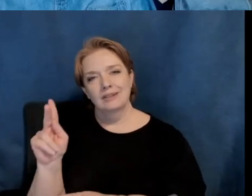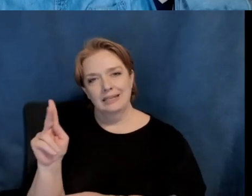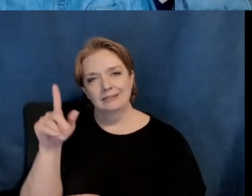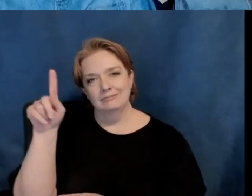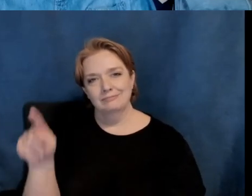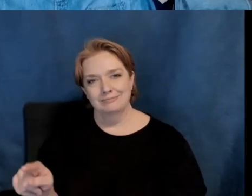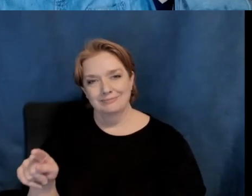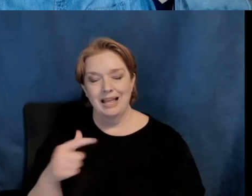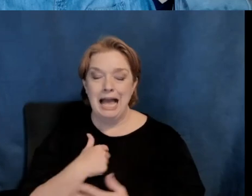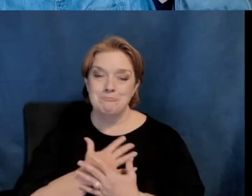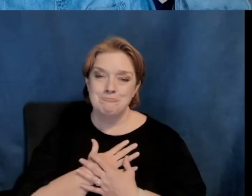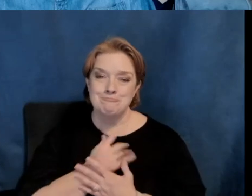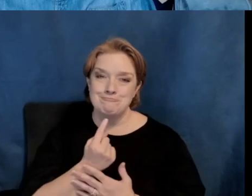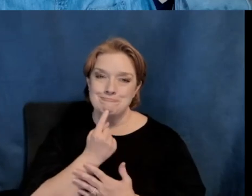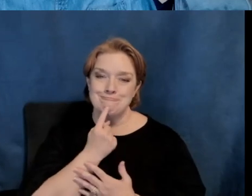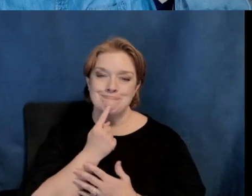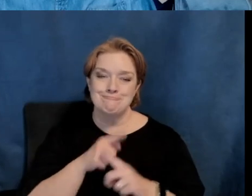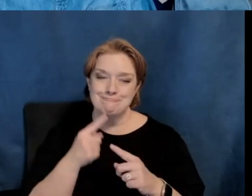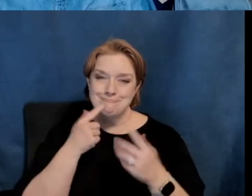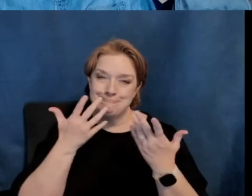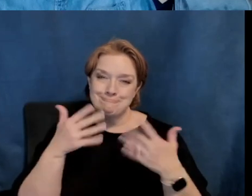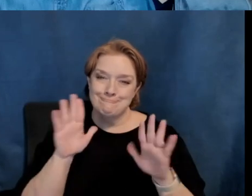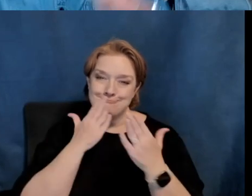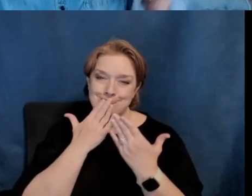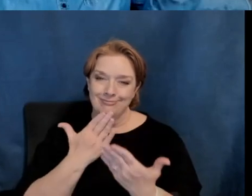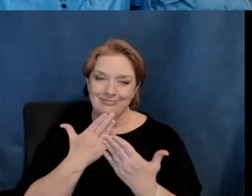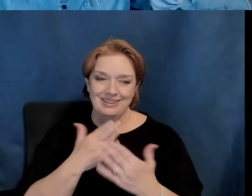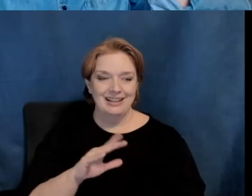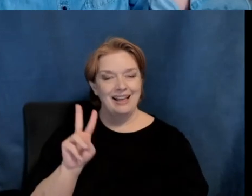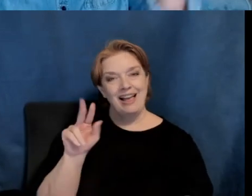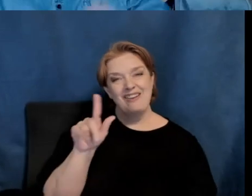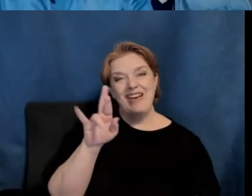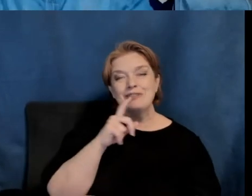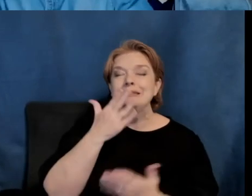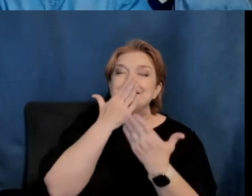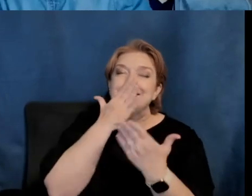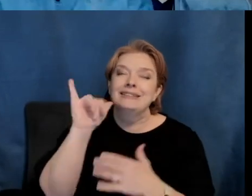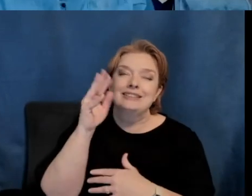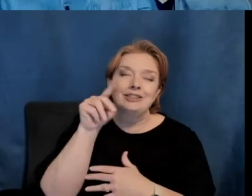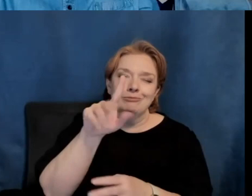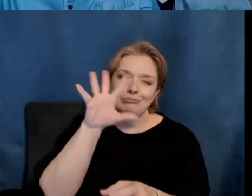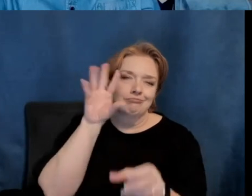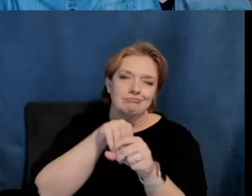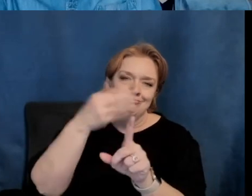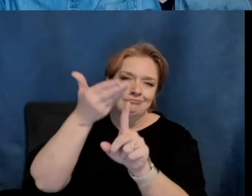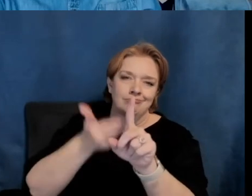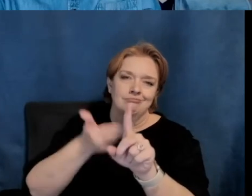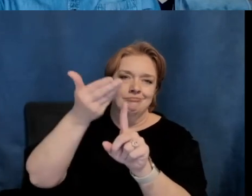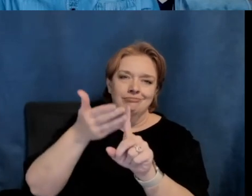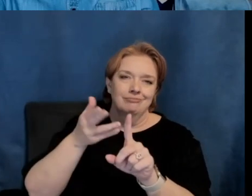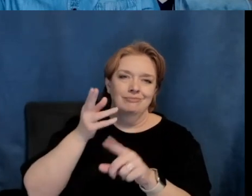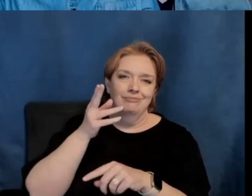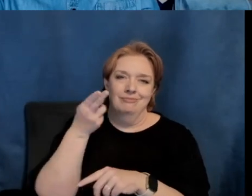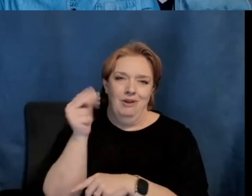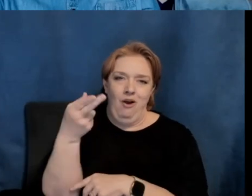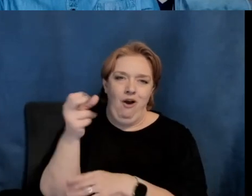as sad as I am to say it, guess we're going to say No, thank you, Jim. You just, you, you have embodied what Historic Artists Homeless